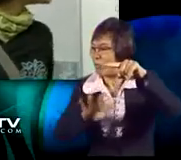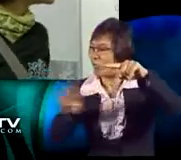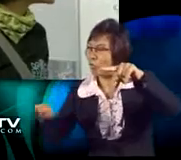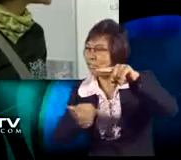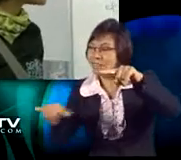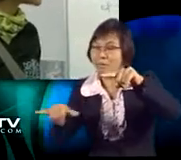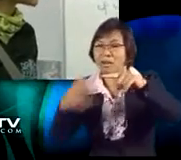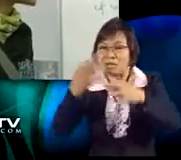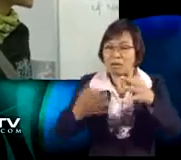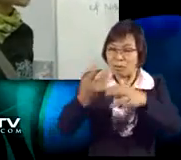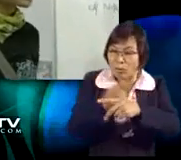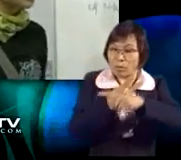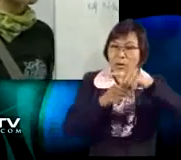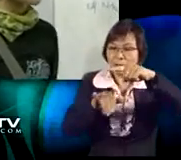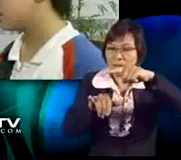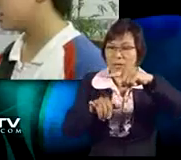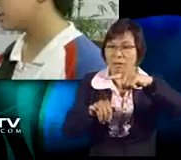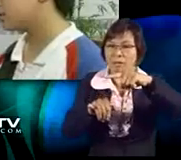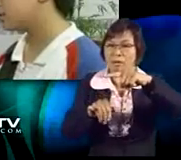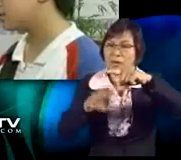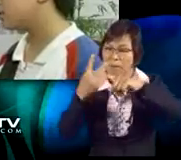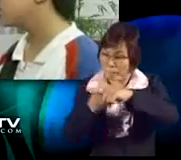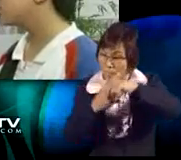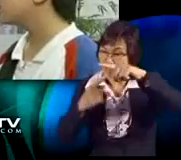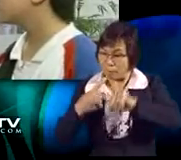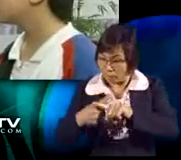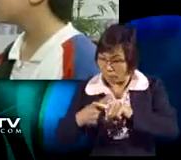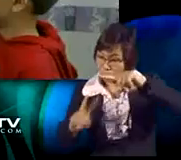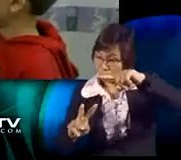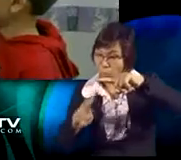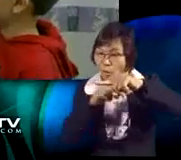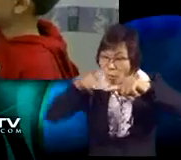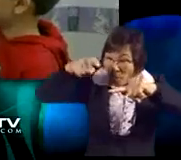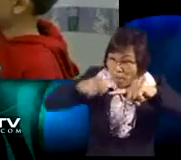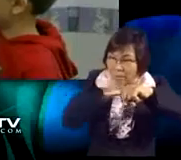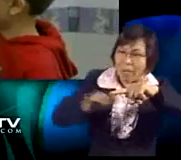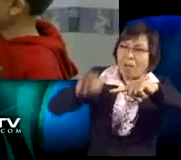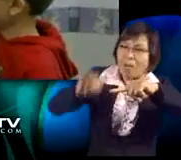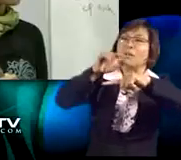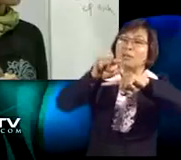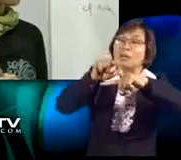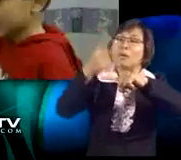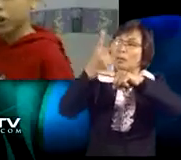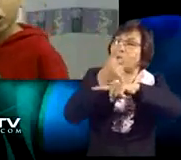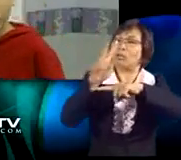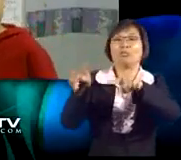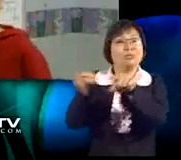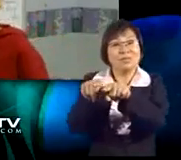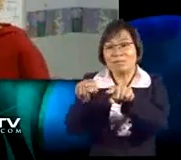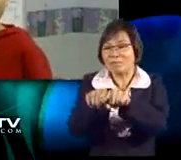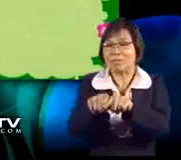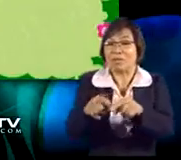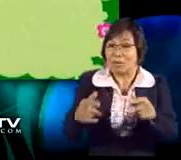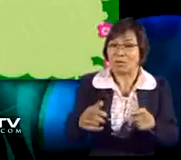So both the denominators are now the same. But if we have multiplied the denominator by 2, we must also...